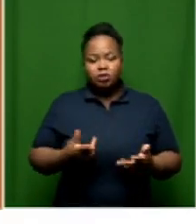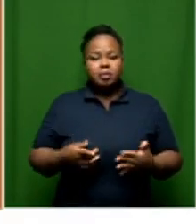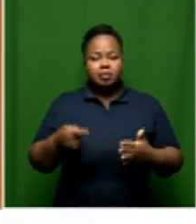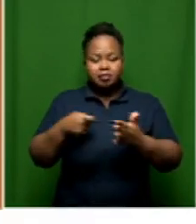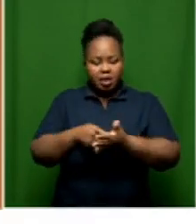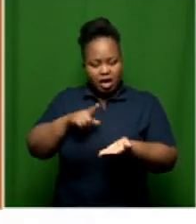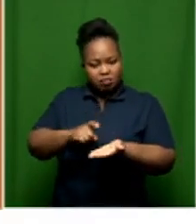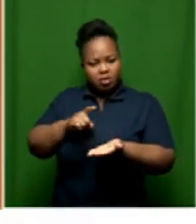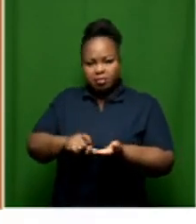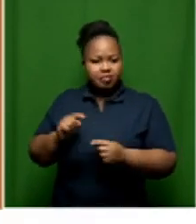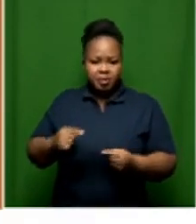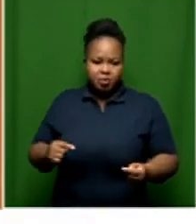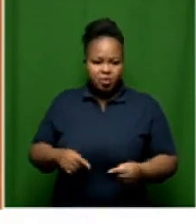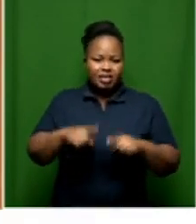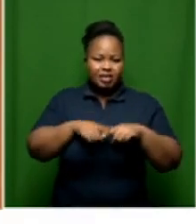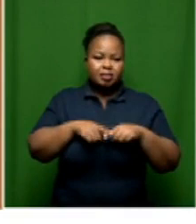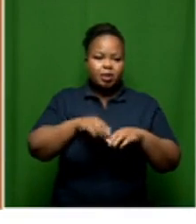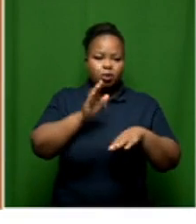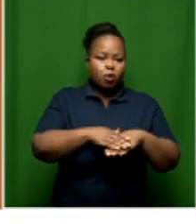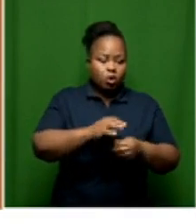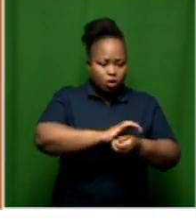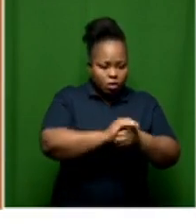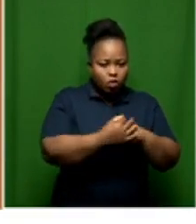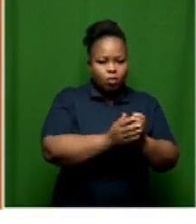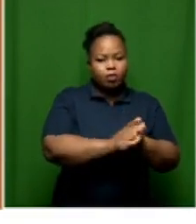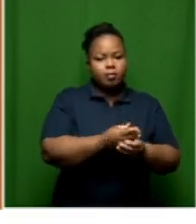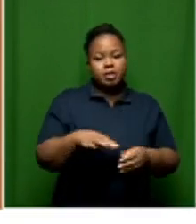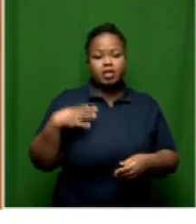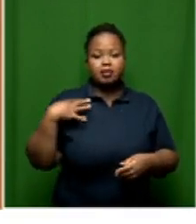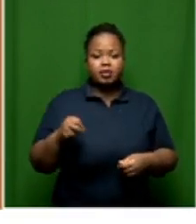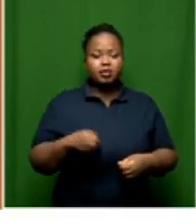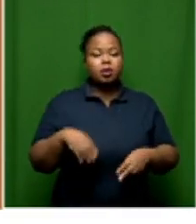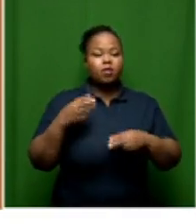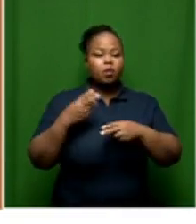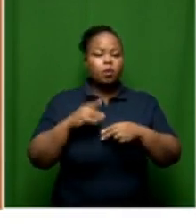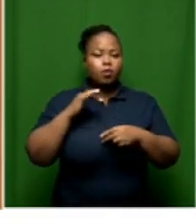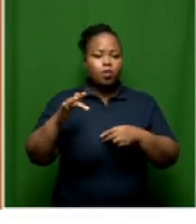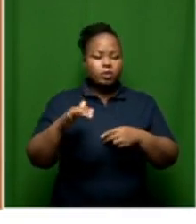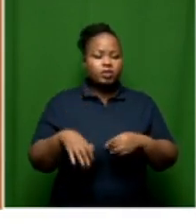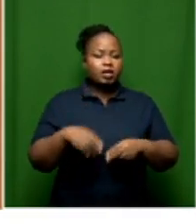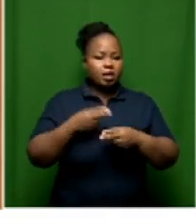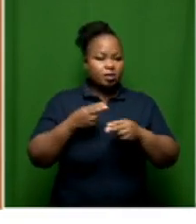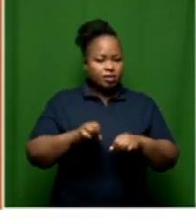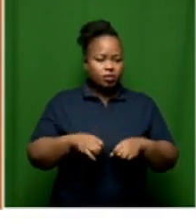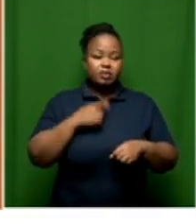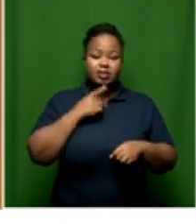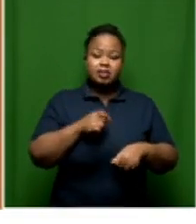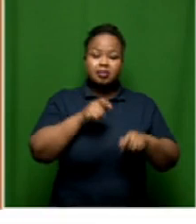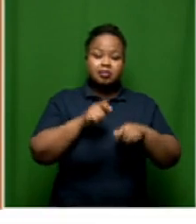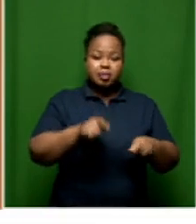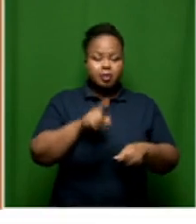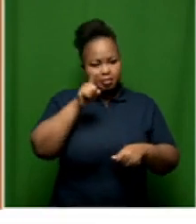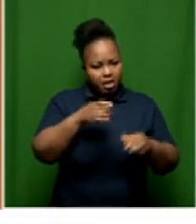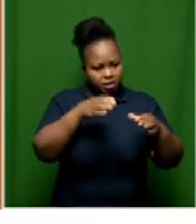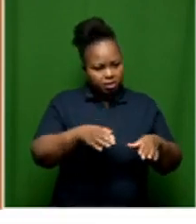sanitizers and go. They rely on tanks, which the Minister of Water and Sanitation emphasized that people must